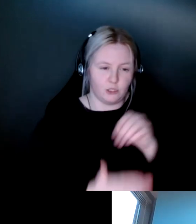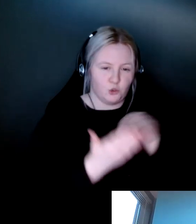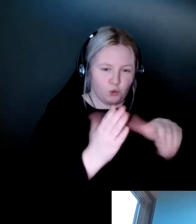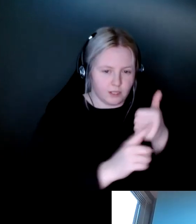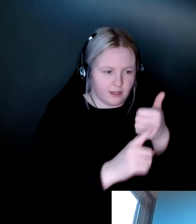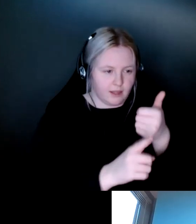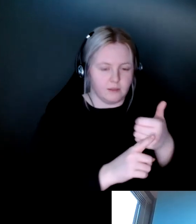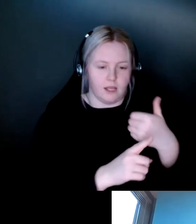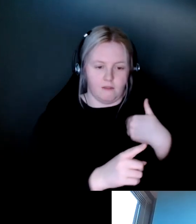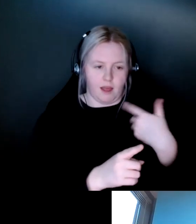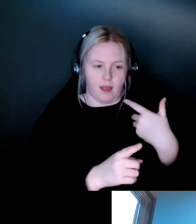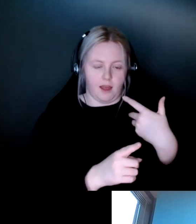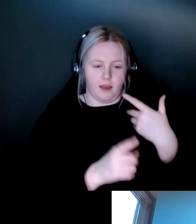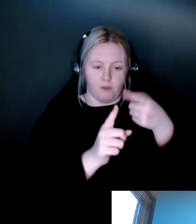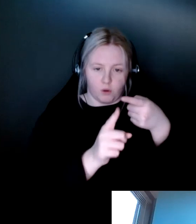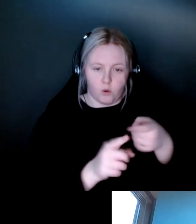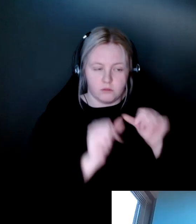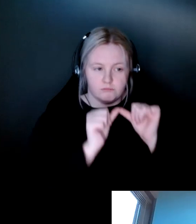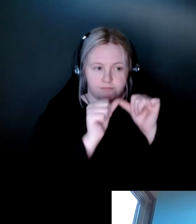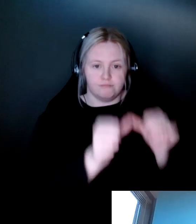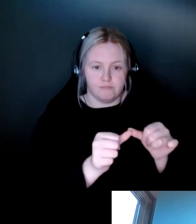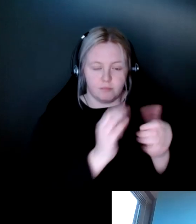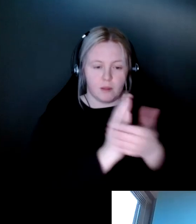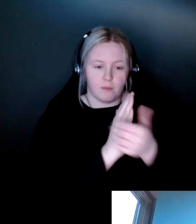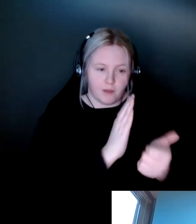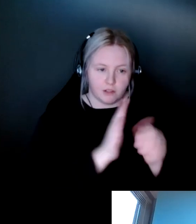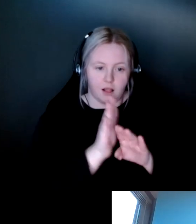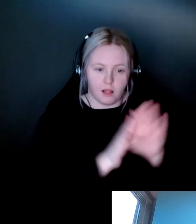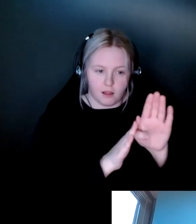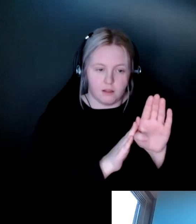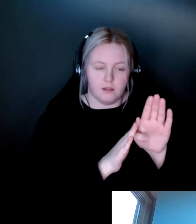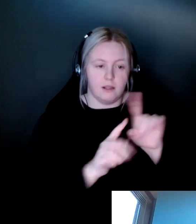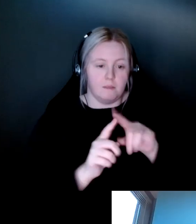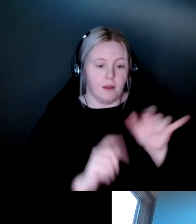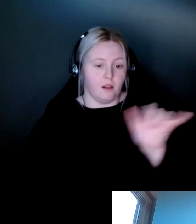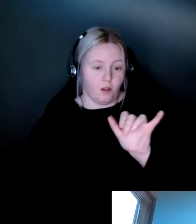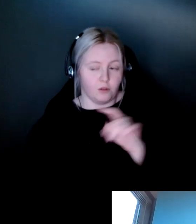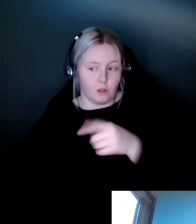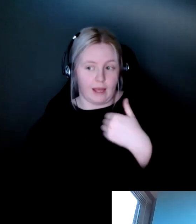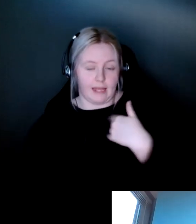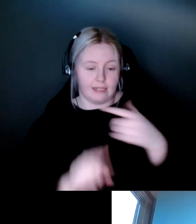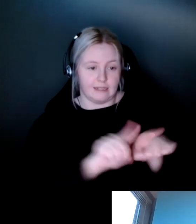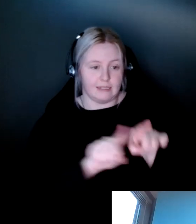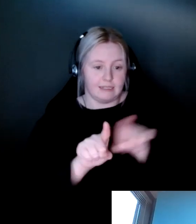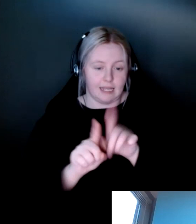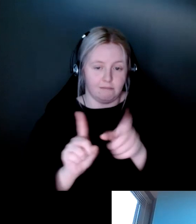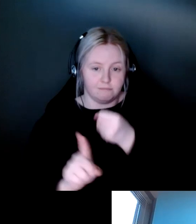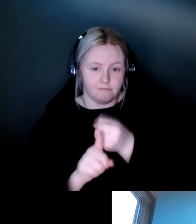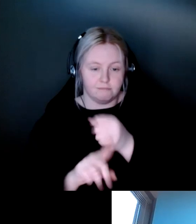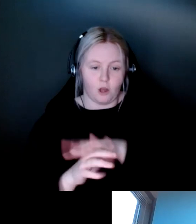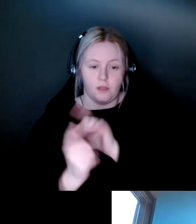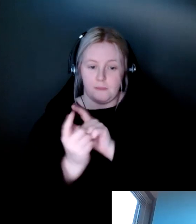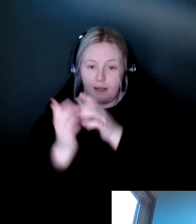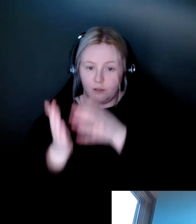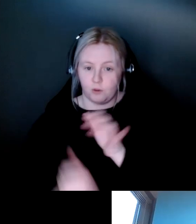to further their personal and professional development of the mentee. But what we found is we did it also had the same effect on the mentors as well.